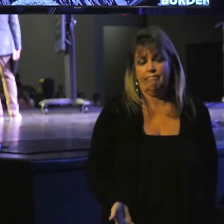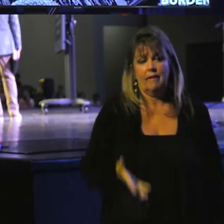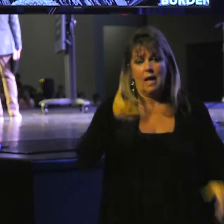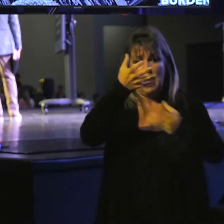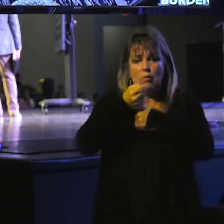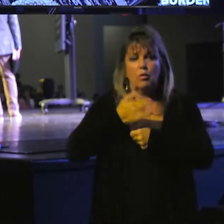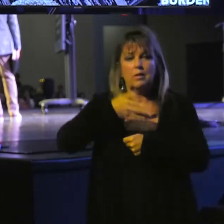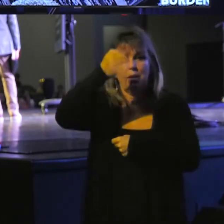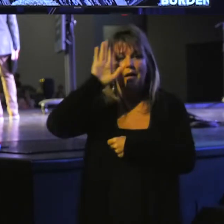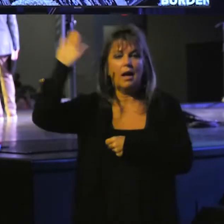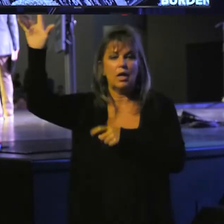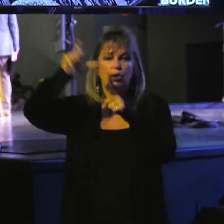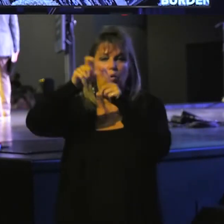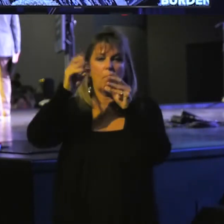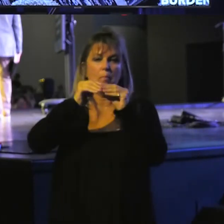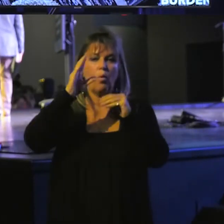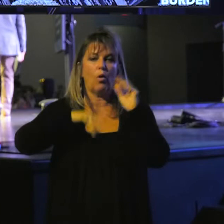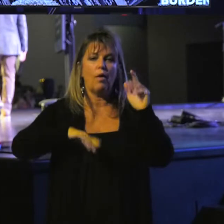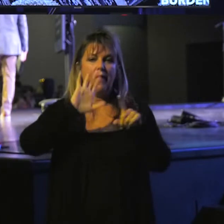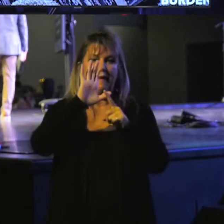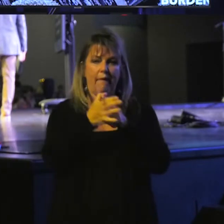not